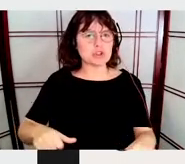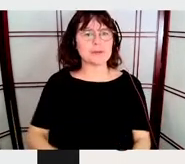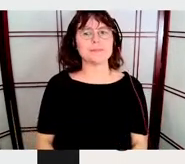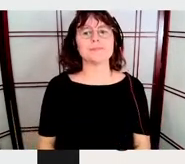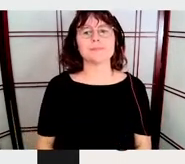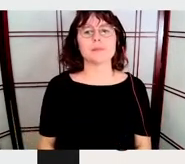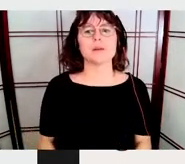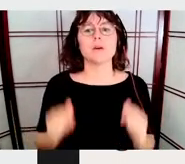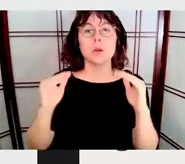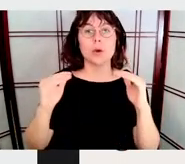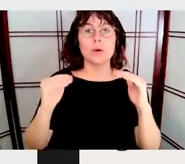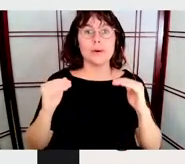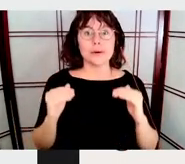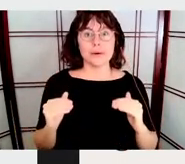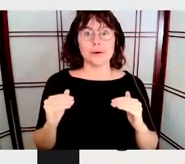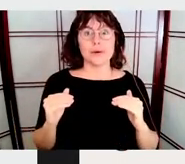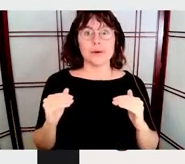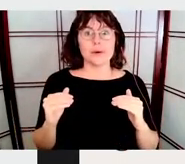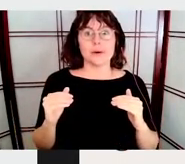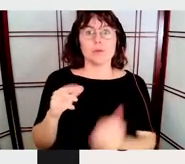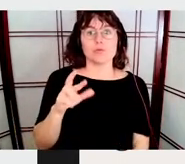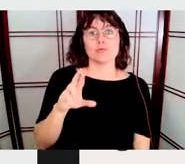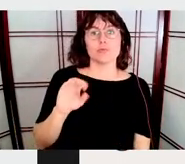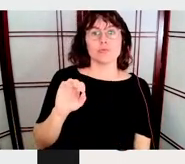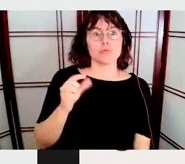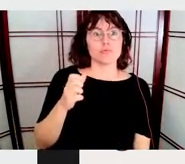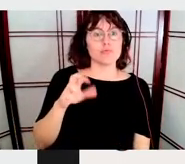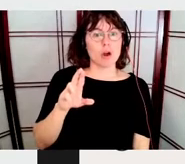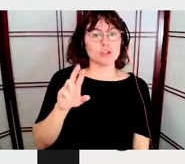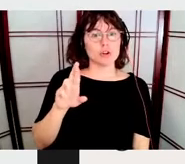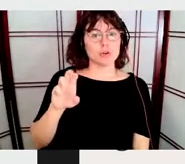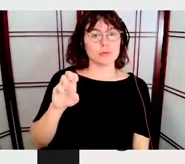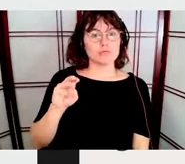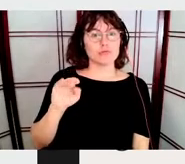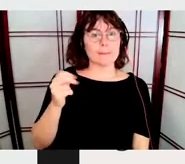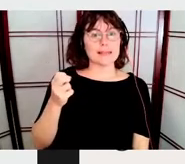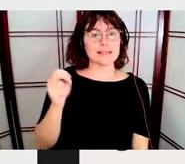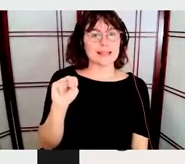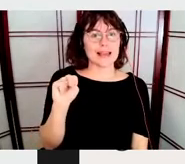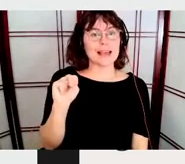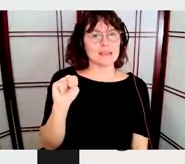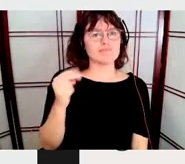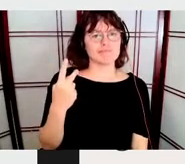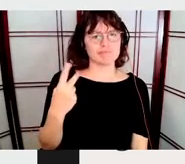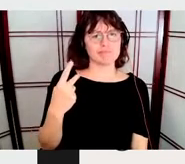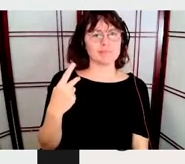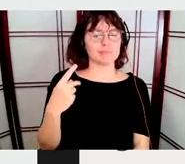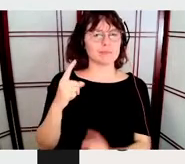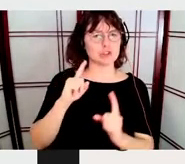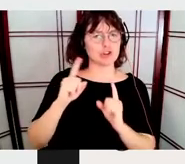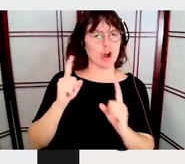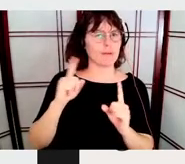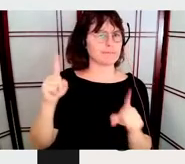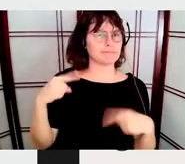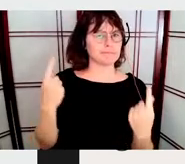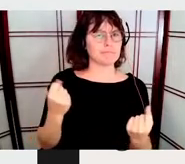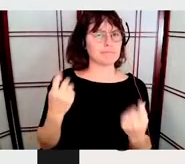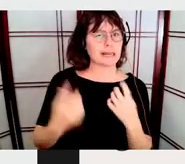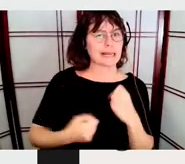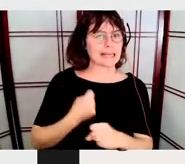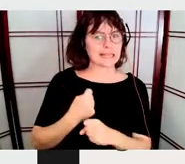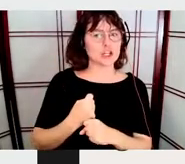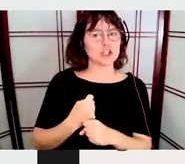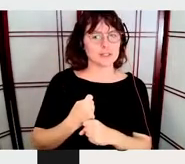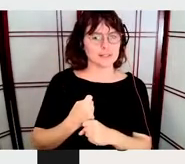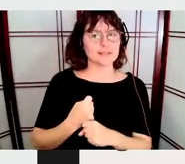I've been talking with him since many years ago. And he was the one